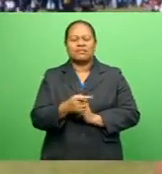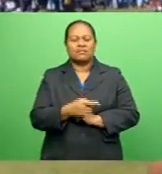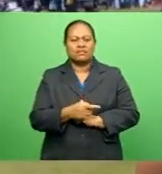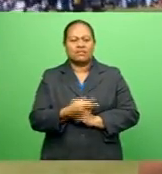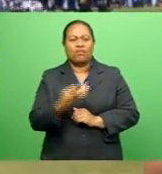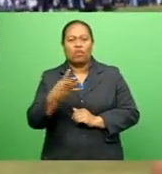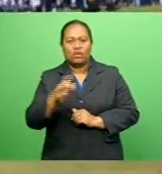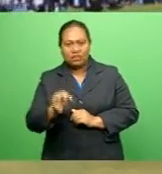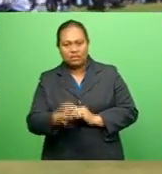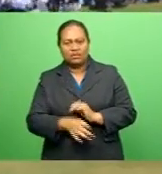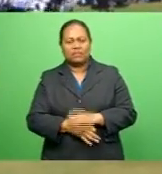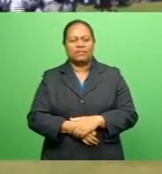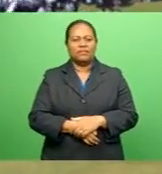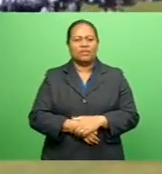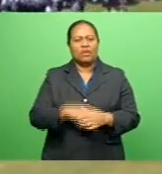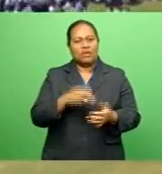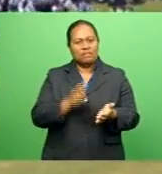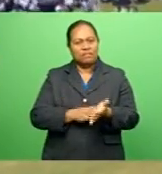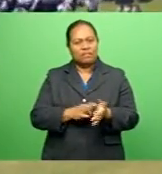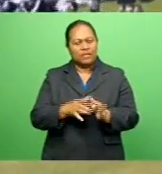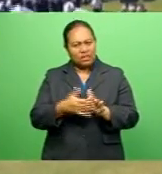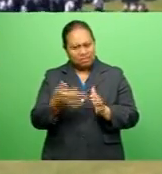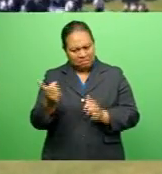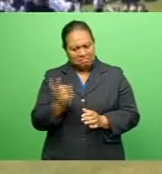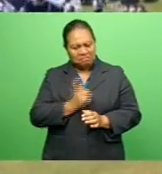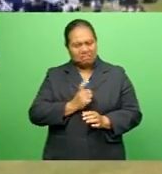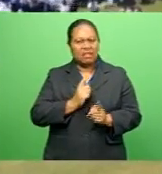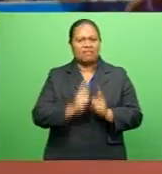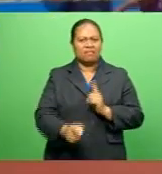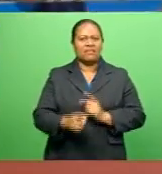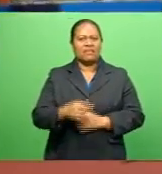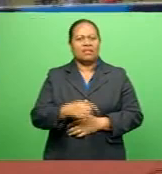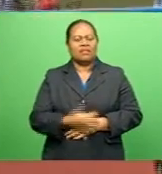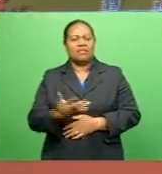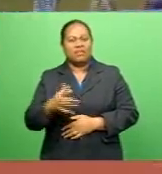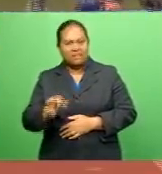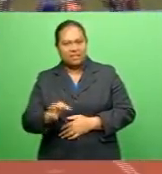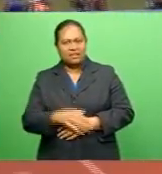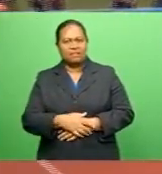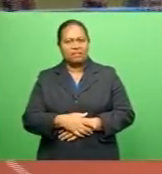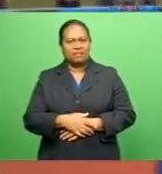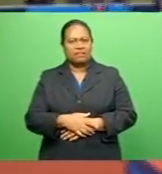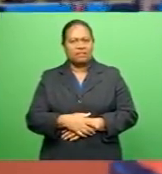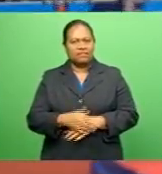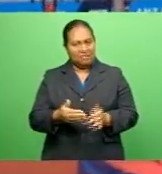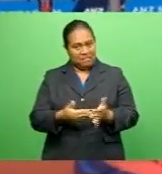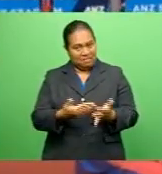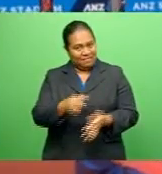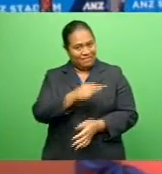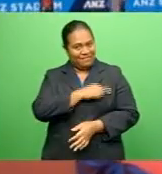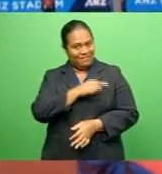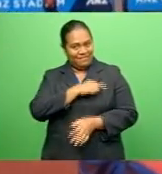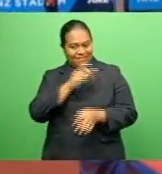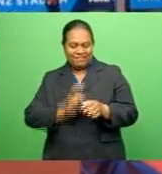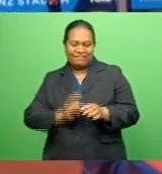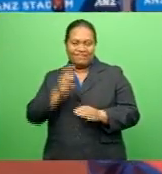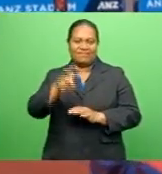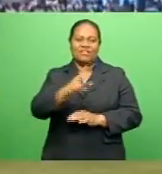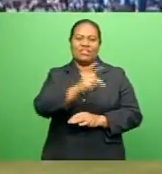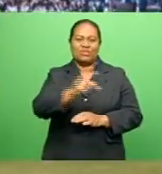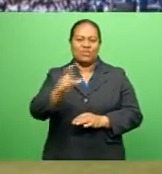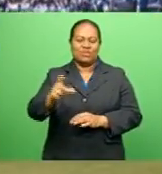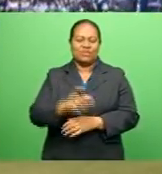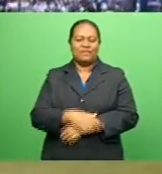The meter And I came here, I can pass the 150 Now I'm going to fight through the Coca-Cola games